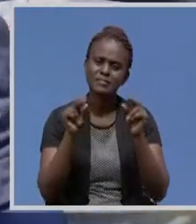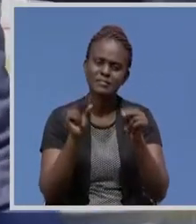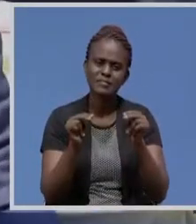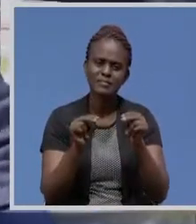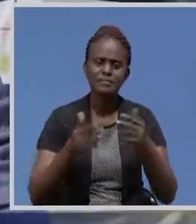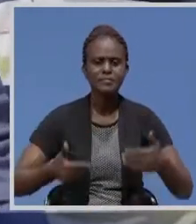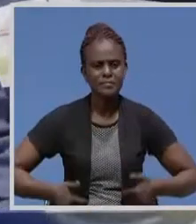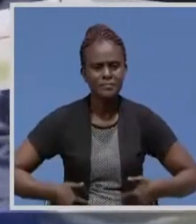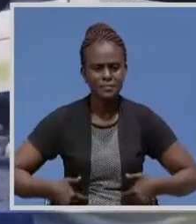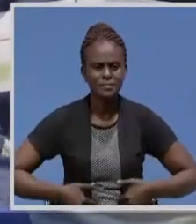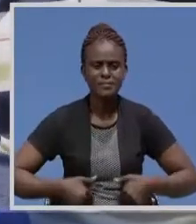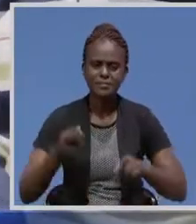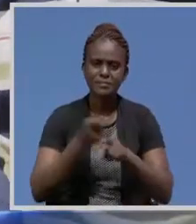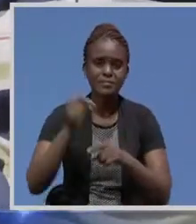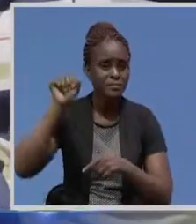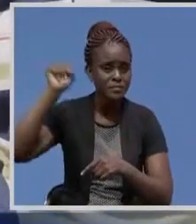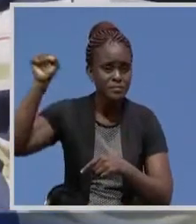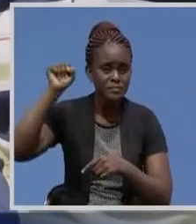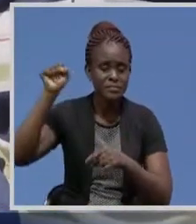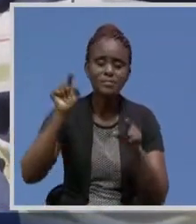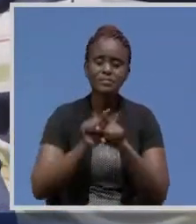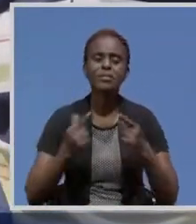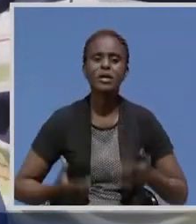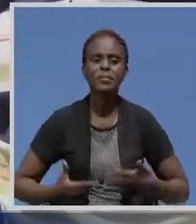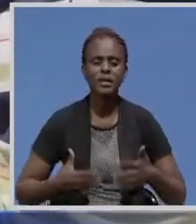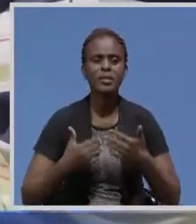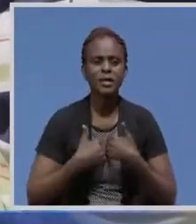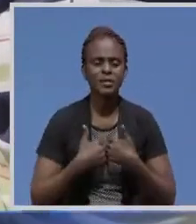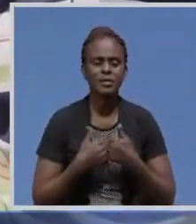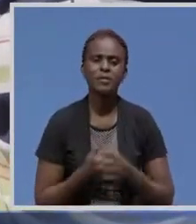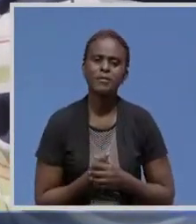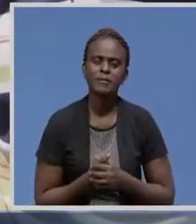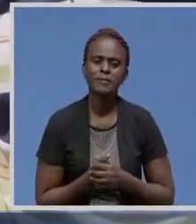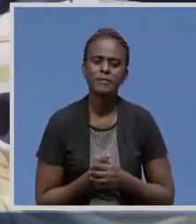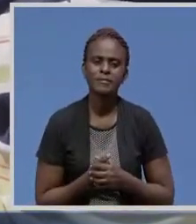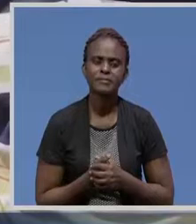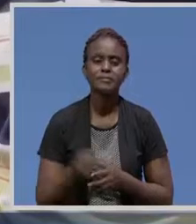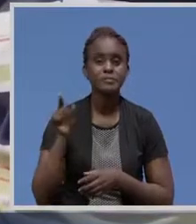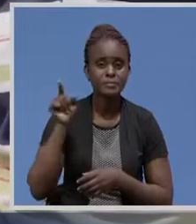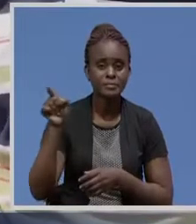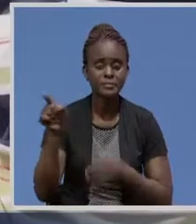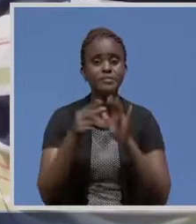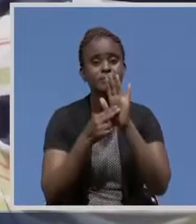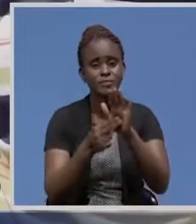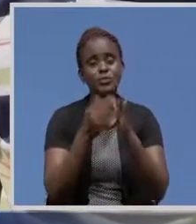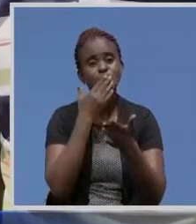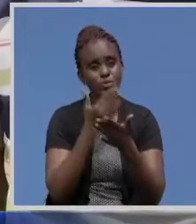Youths from the ruling party in Kitwe are also elated. This is a clear demonstration.